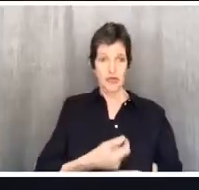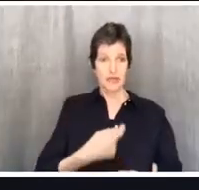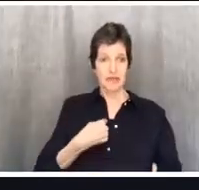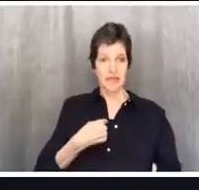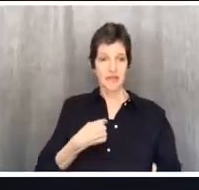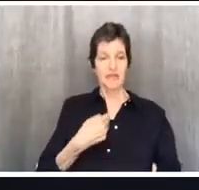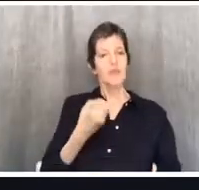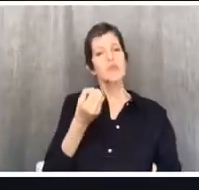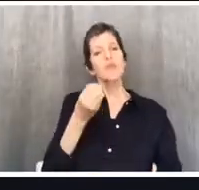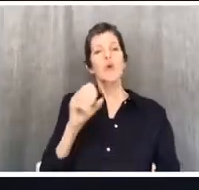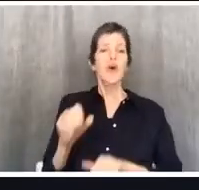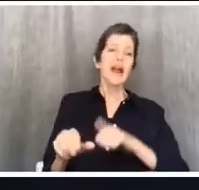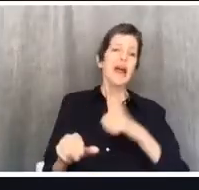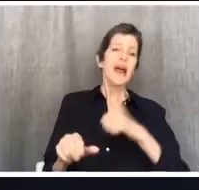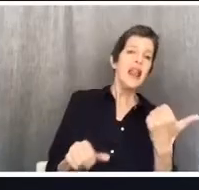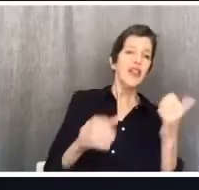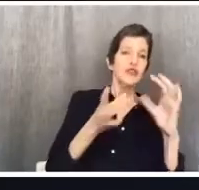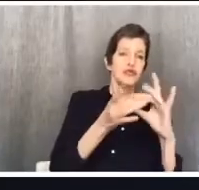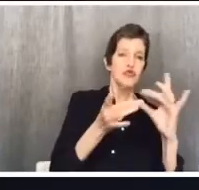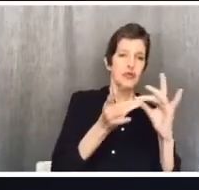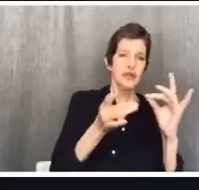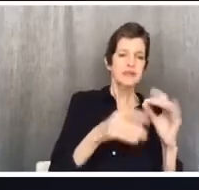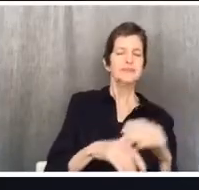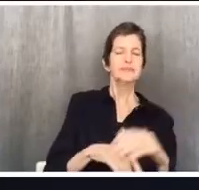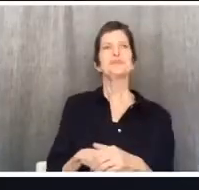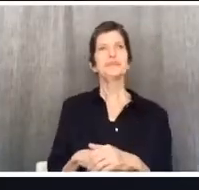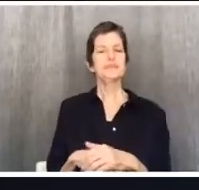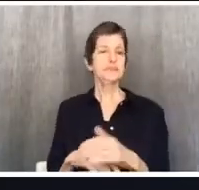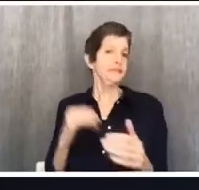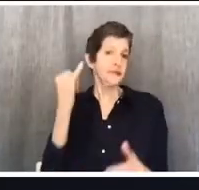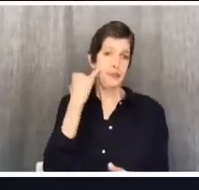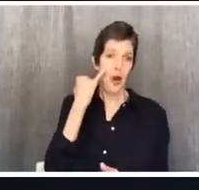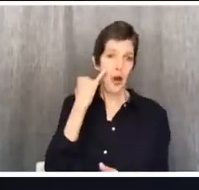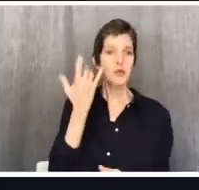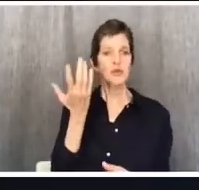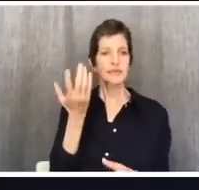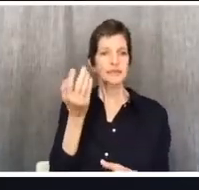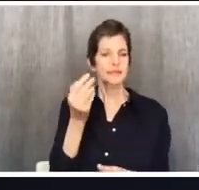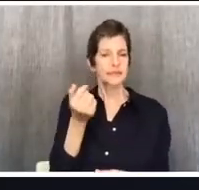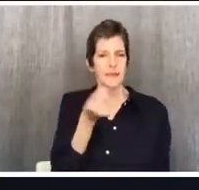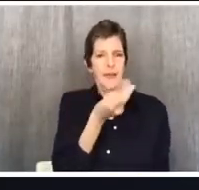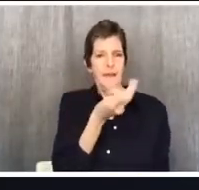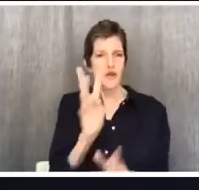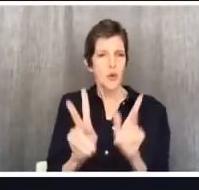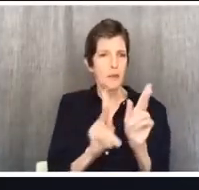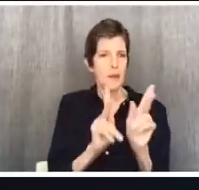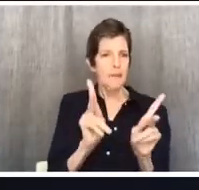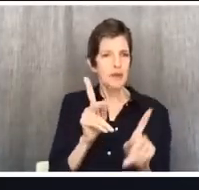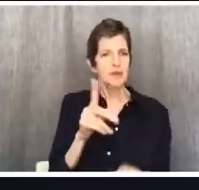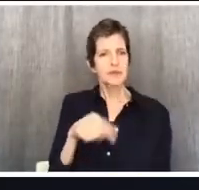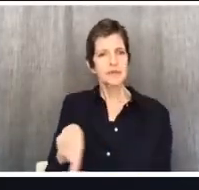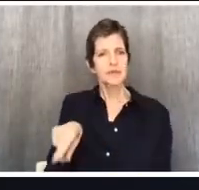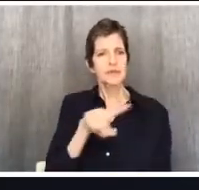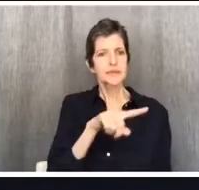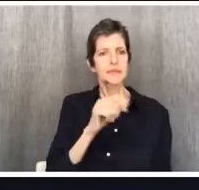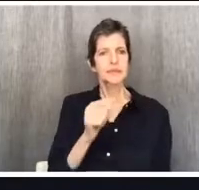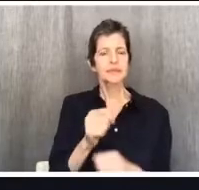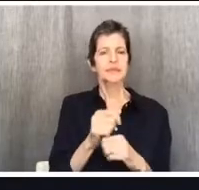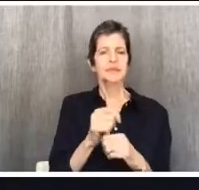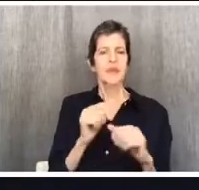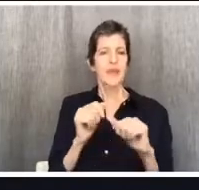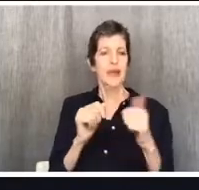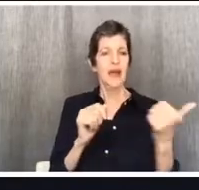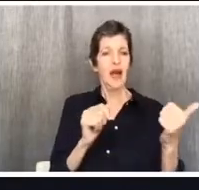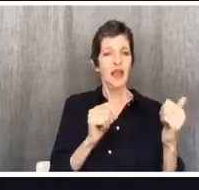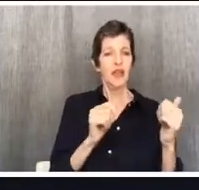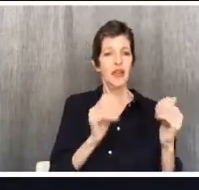believer is offended that you ate the meat. Let's say you're at the dinner party with more than one person. It's you and another believer and the other believer sees